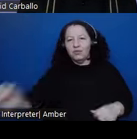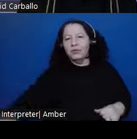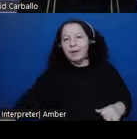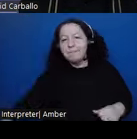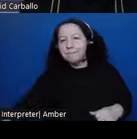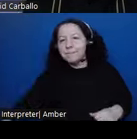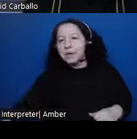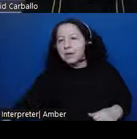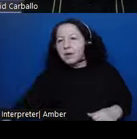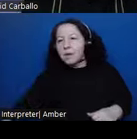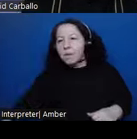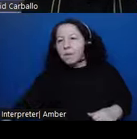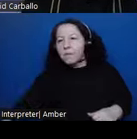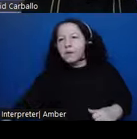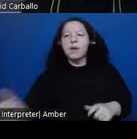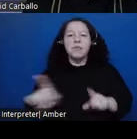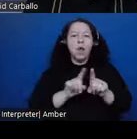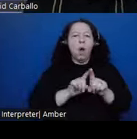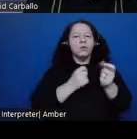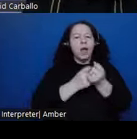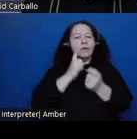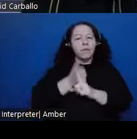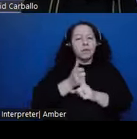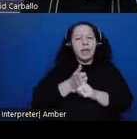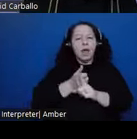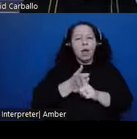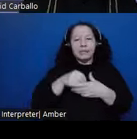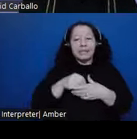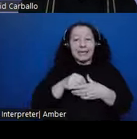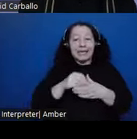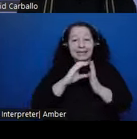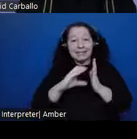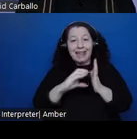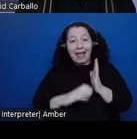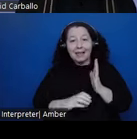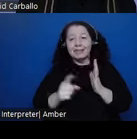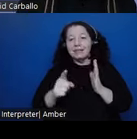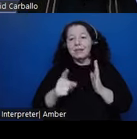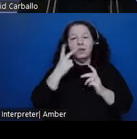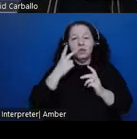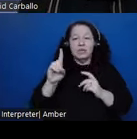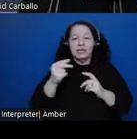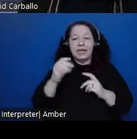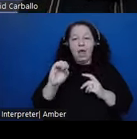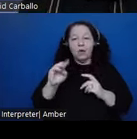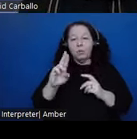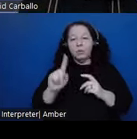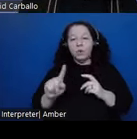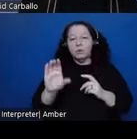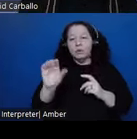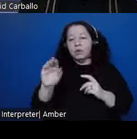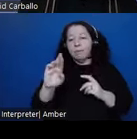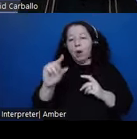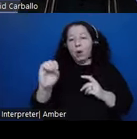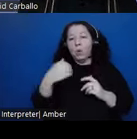text, and the longest along these lines is by the Mestizo author Diego Munoz Camargo. had a Spanish father and an